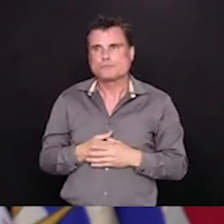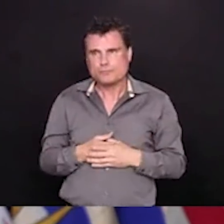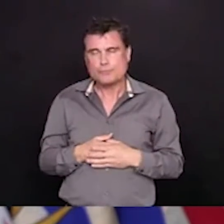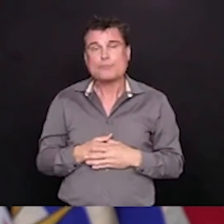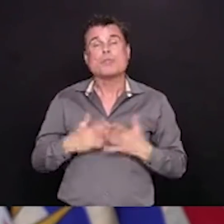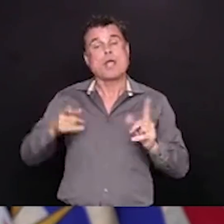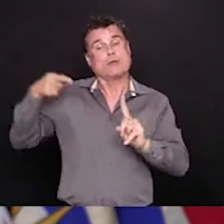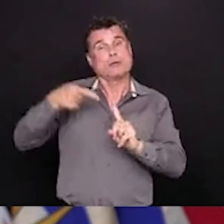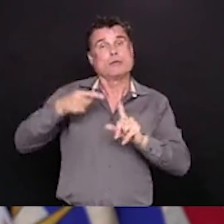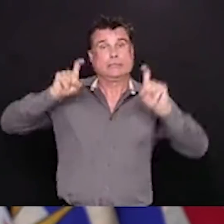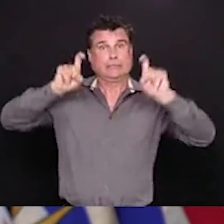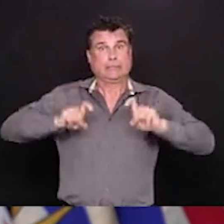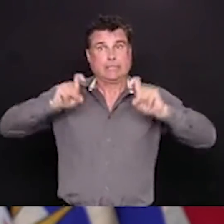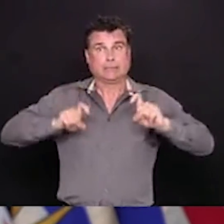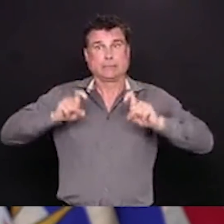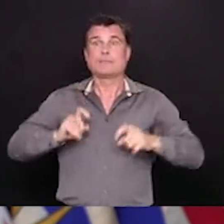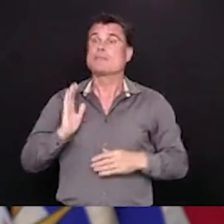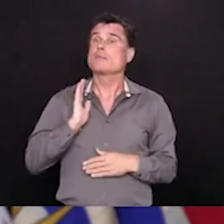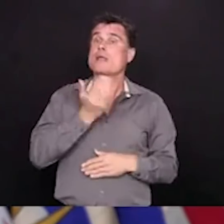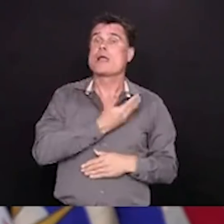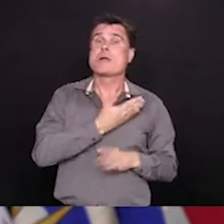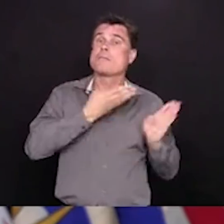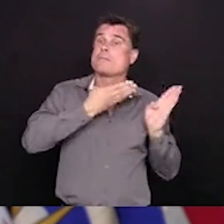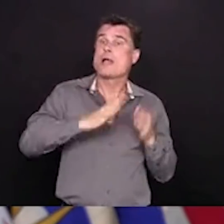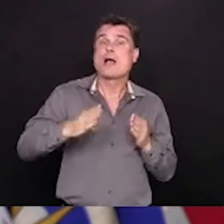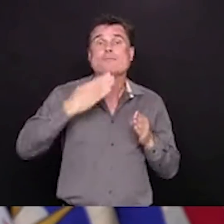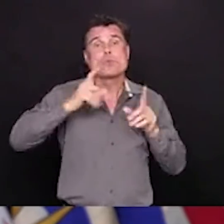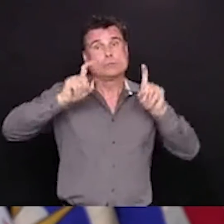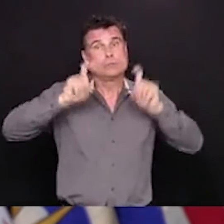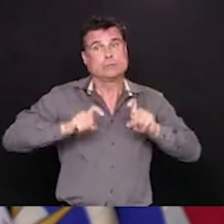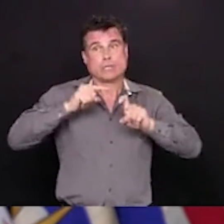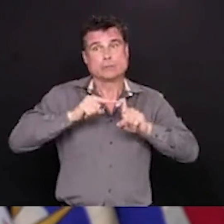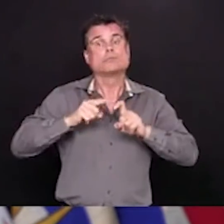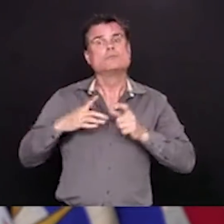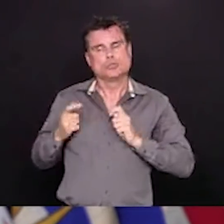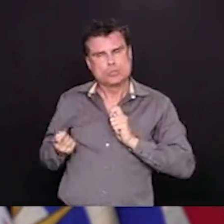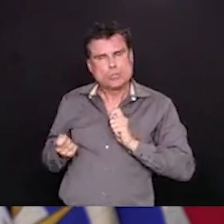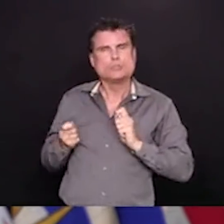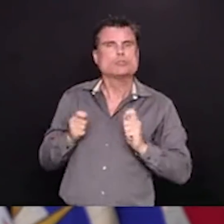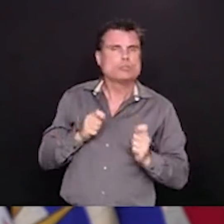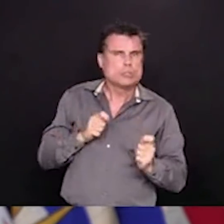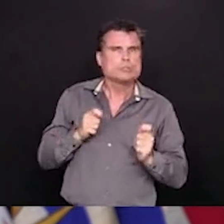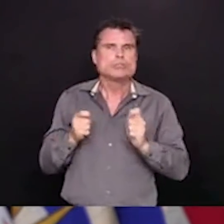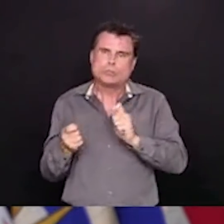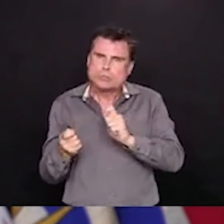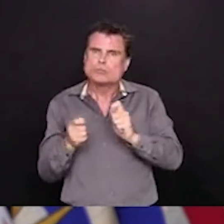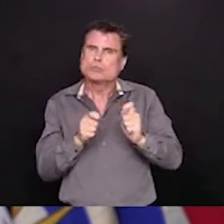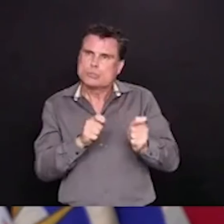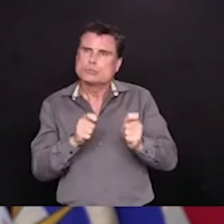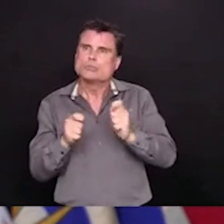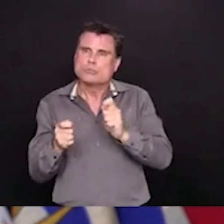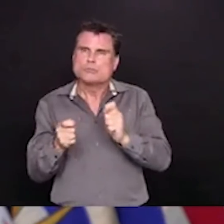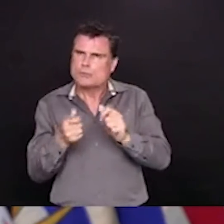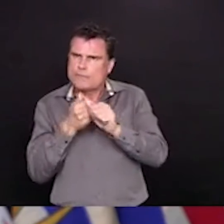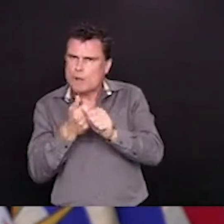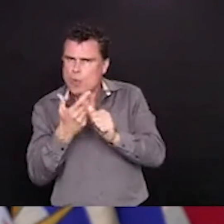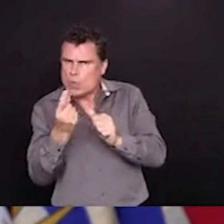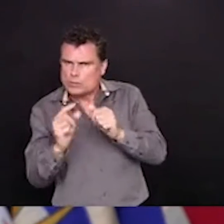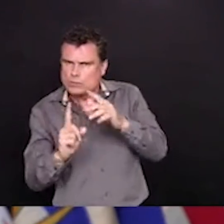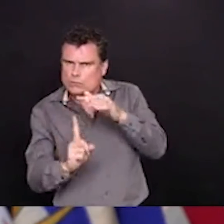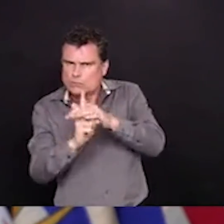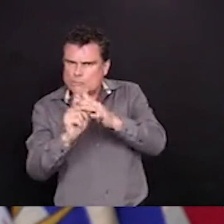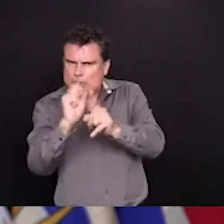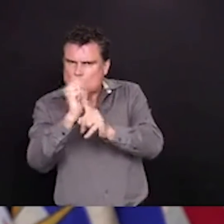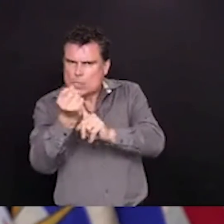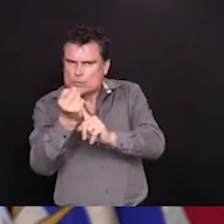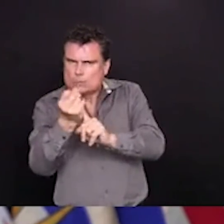our testing strategy based on our changing situation here in British Columbia. And early on, we had a very broad testing